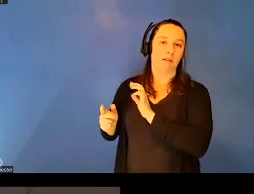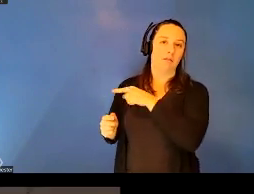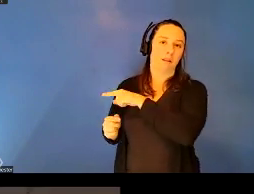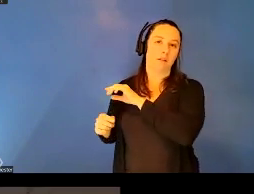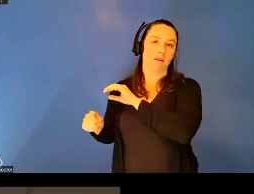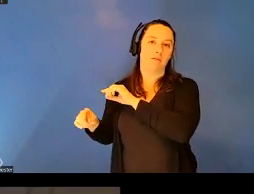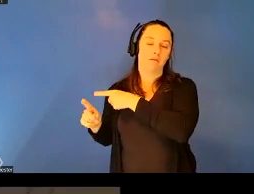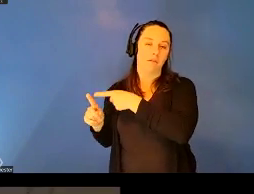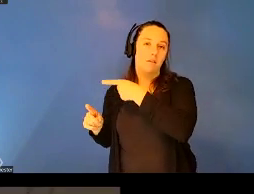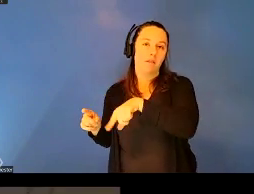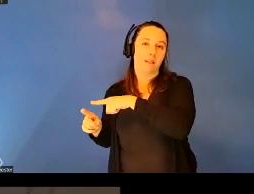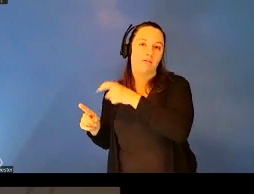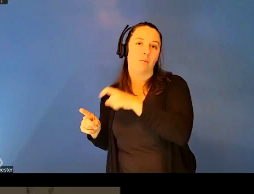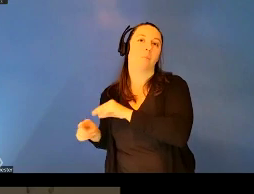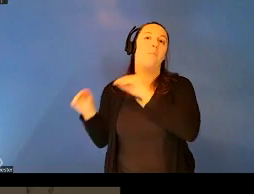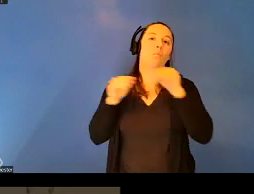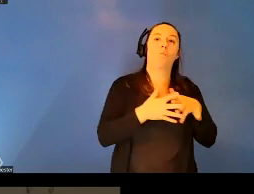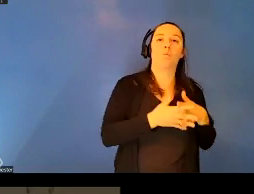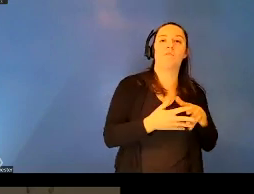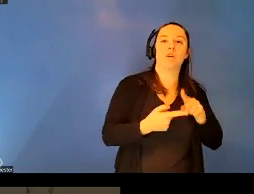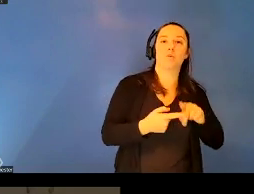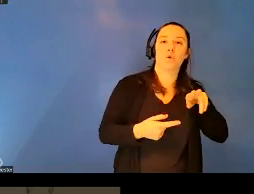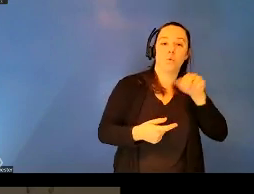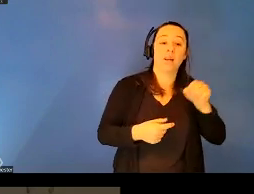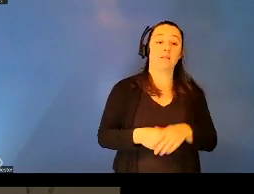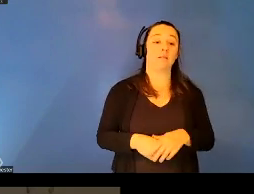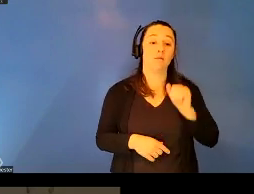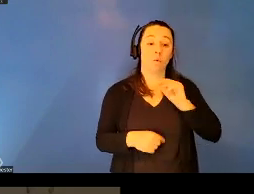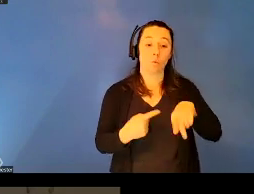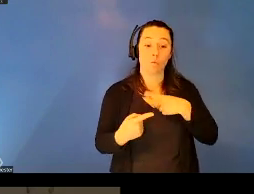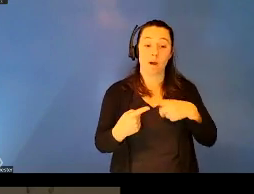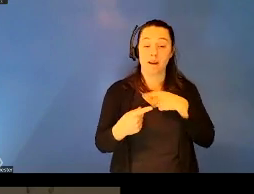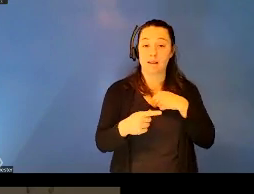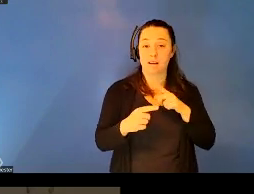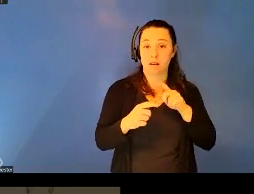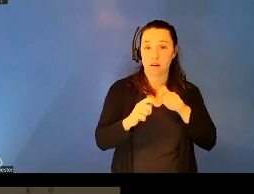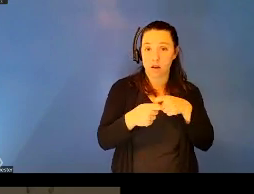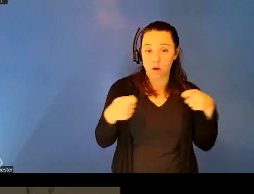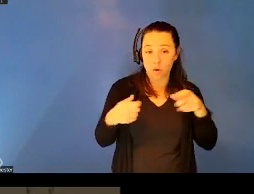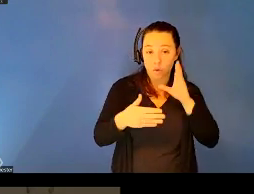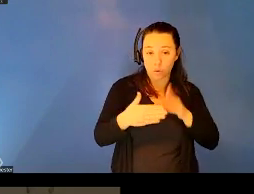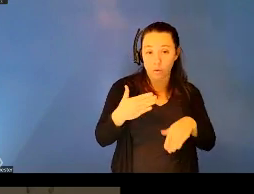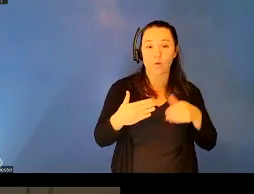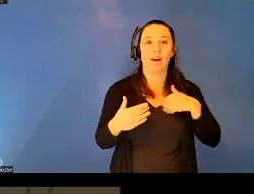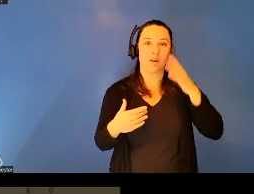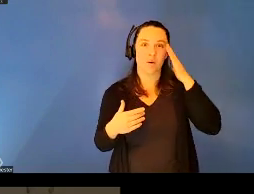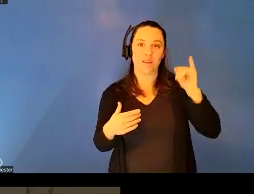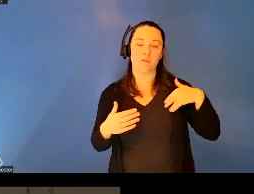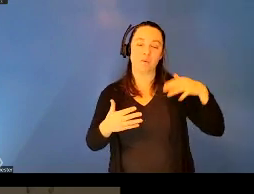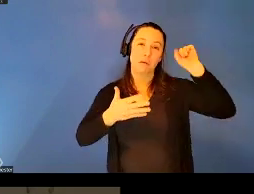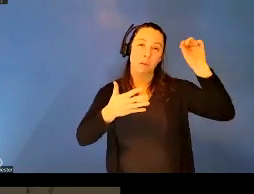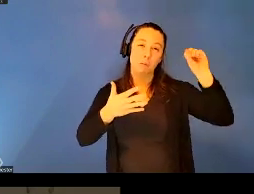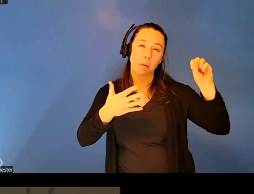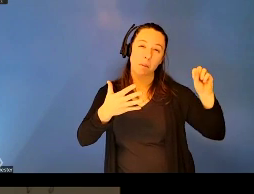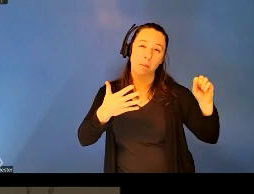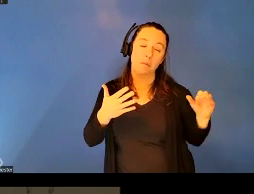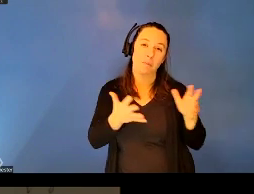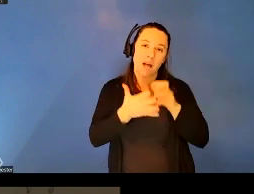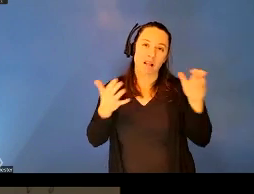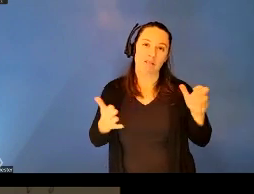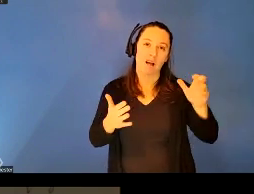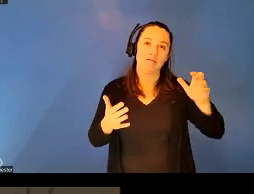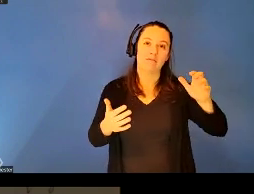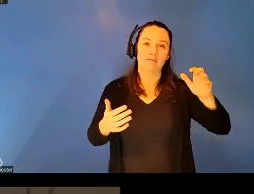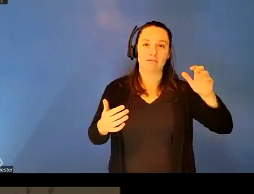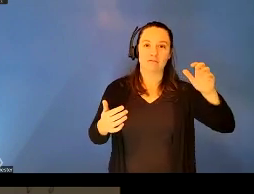So as I conclude, you know, and that this was a kind of whirlwind tour of this that was deeply theoretical but